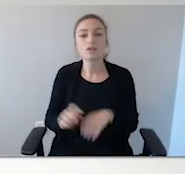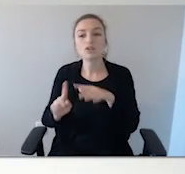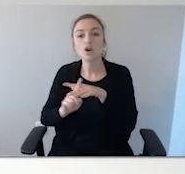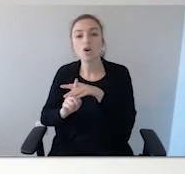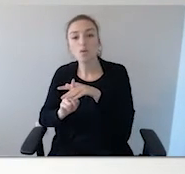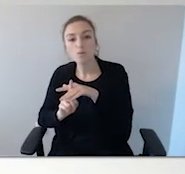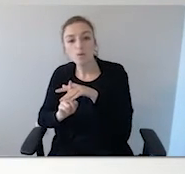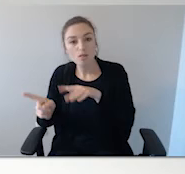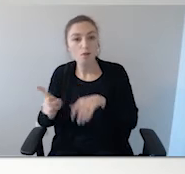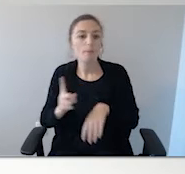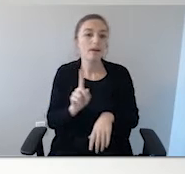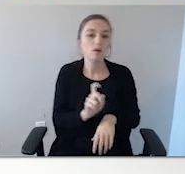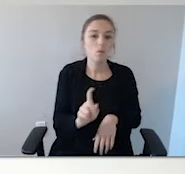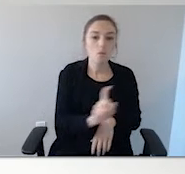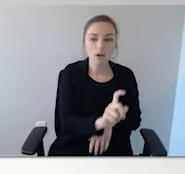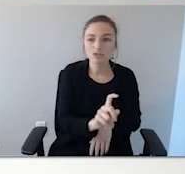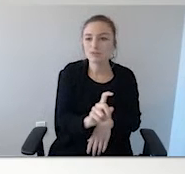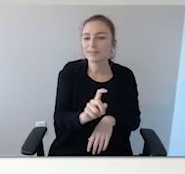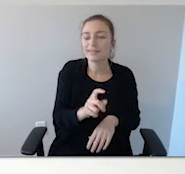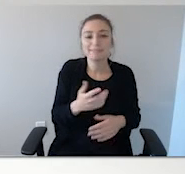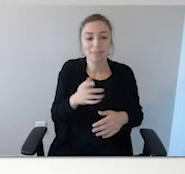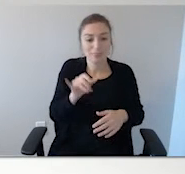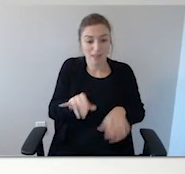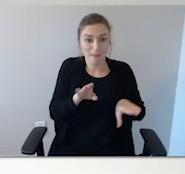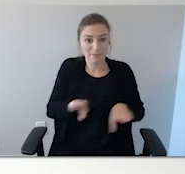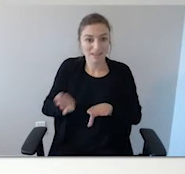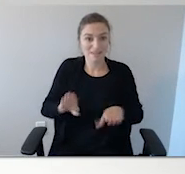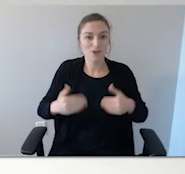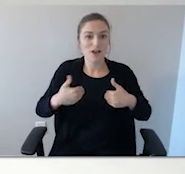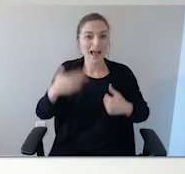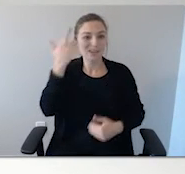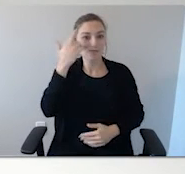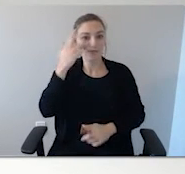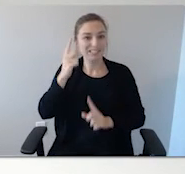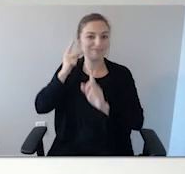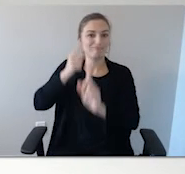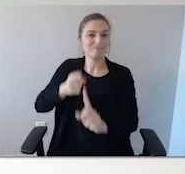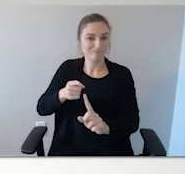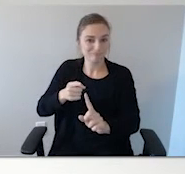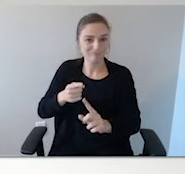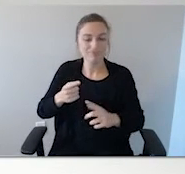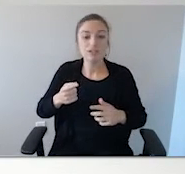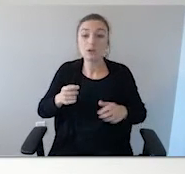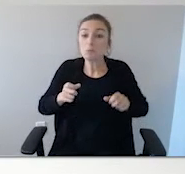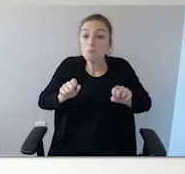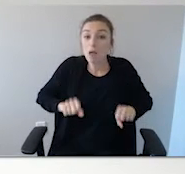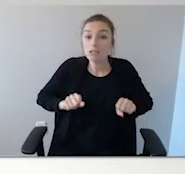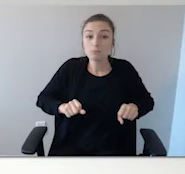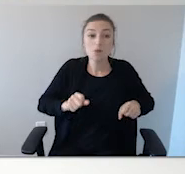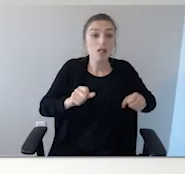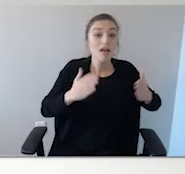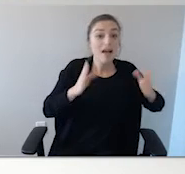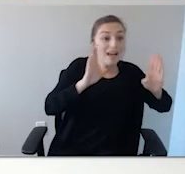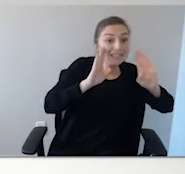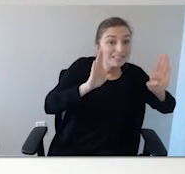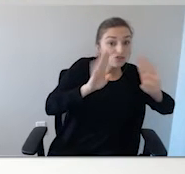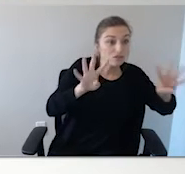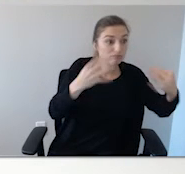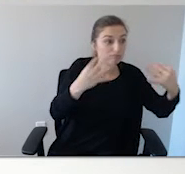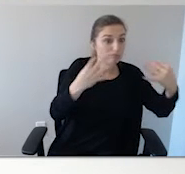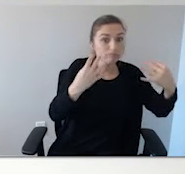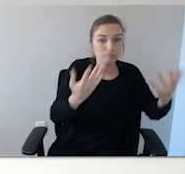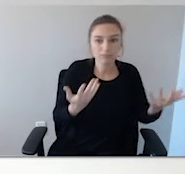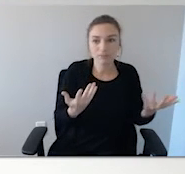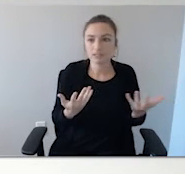So, wandering and elopement, like any behavior, has a purpose or a function behind it. It could be for attention. And you think about